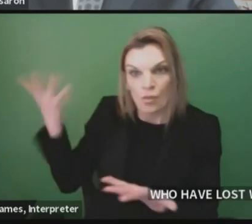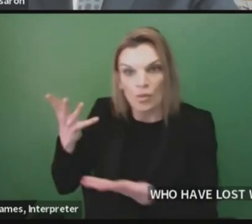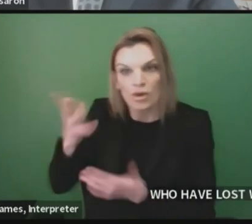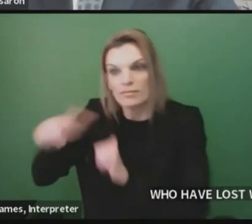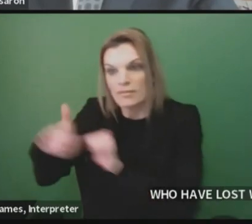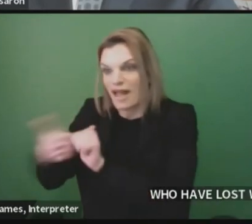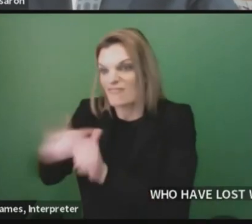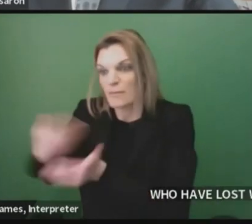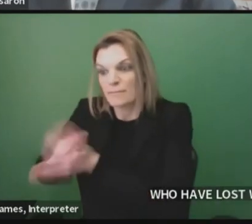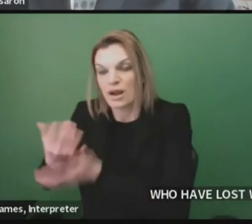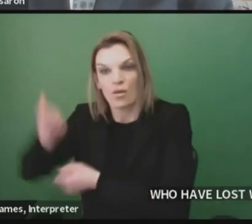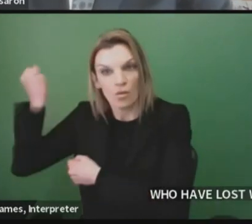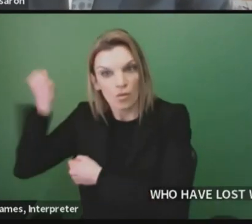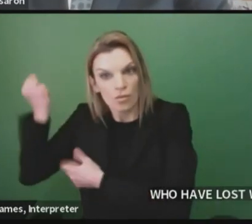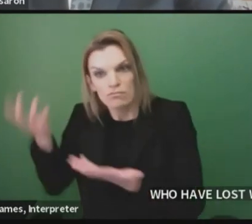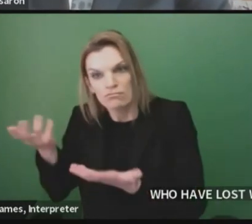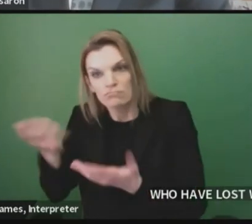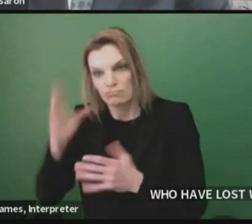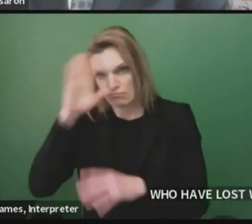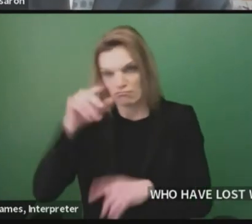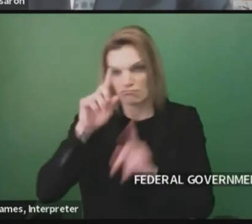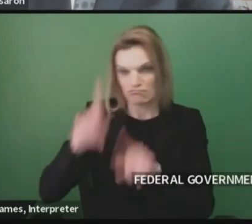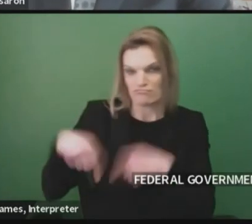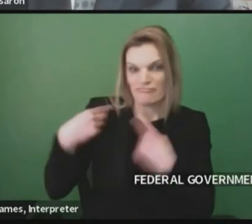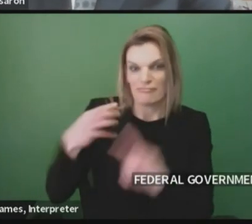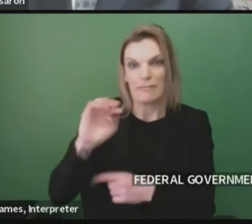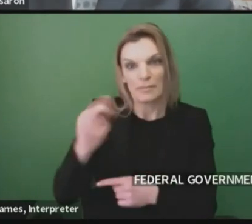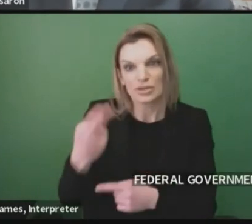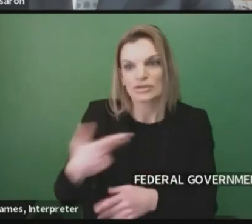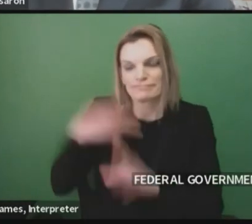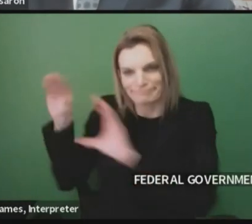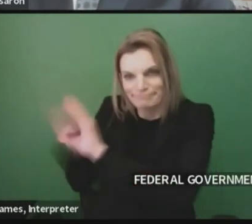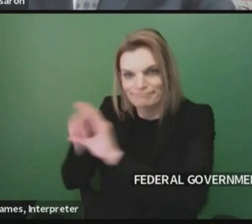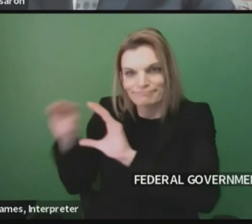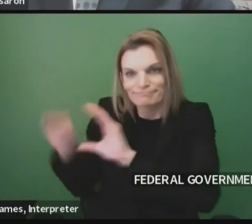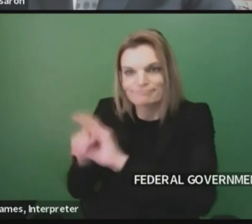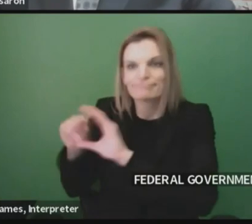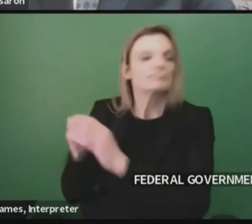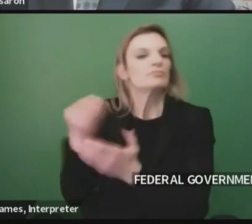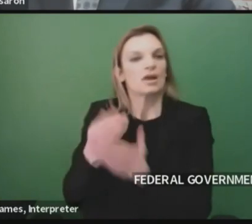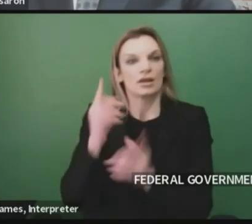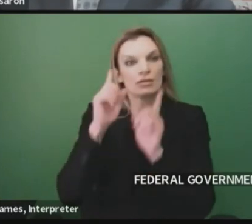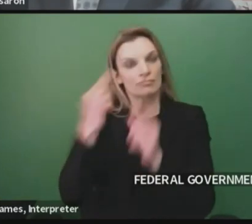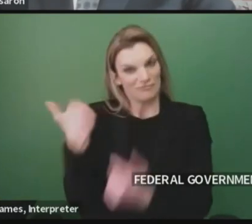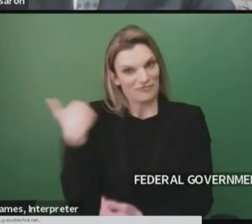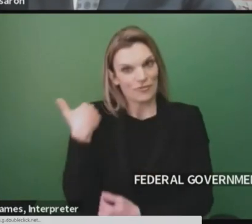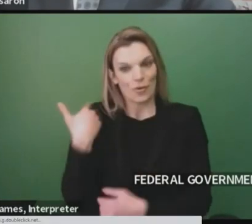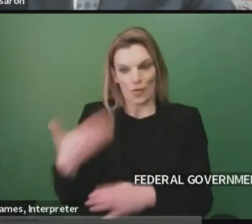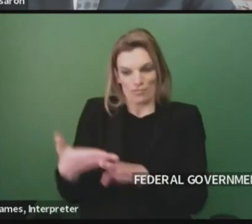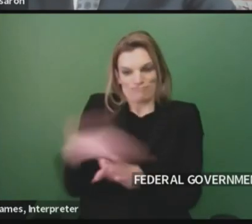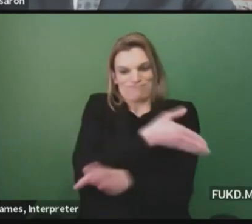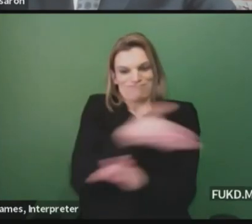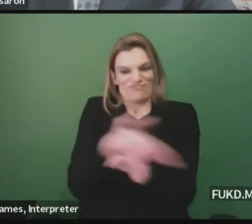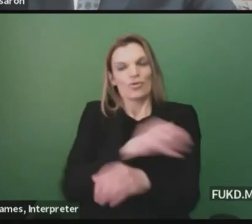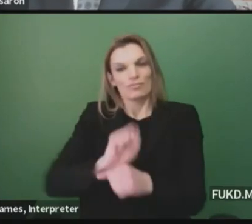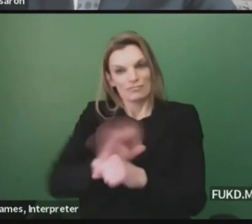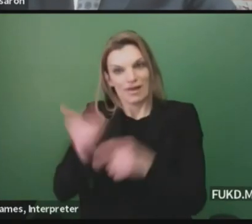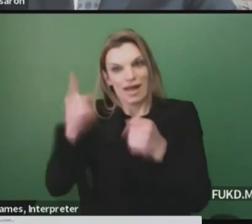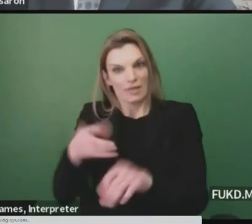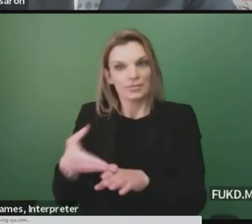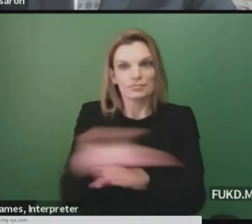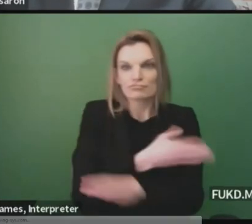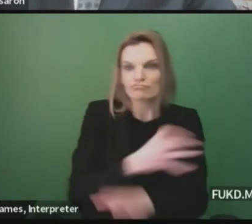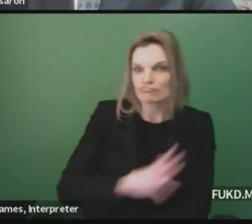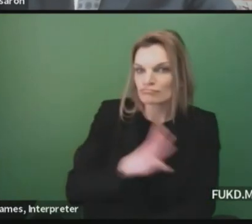Michigan's was built up over the last decade and was in great shape prior to the pandemic. Help from the federal government would be